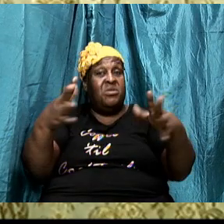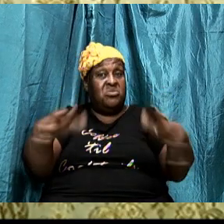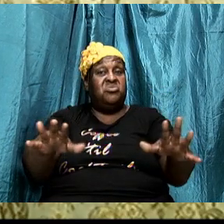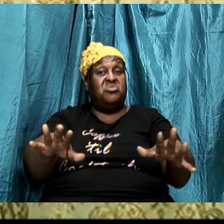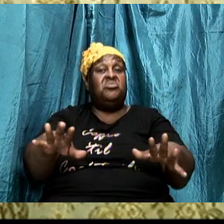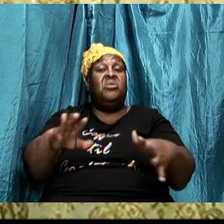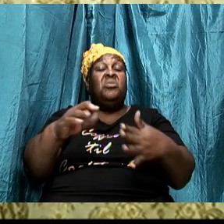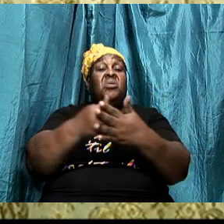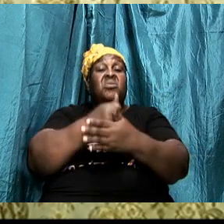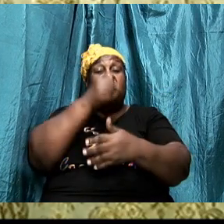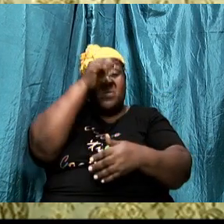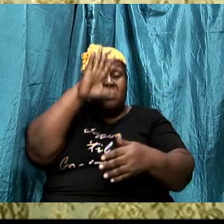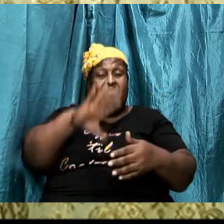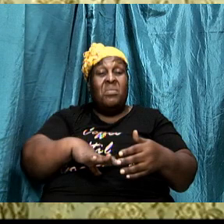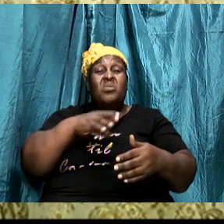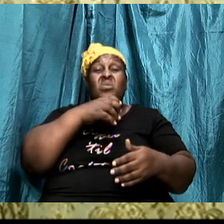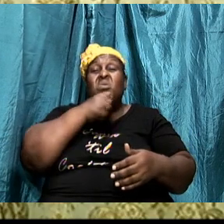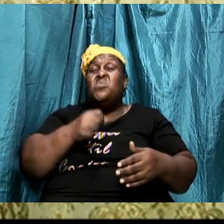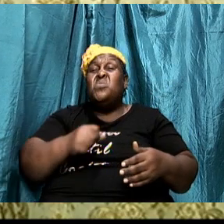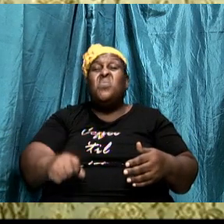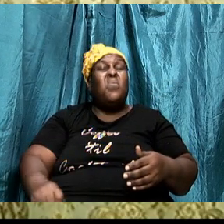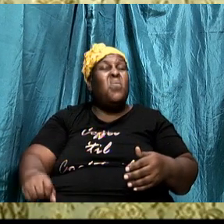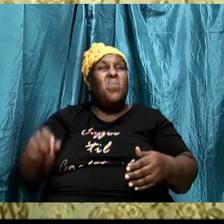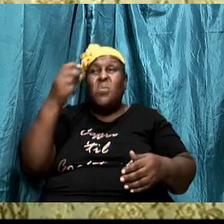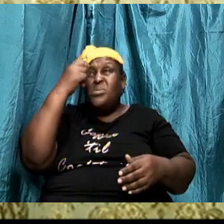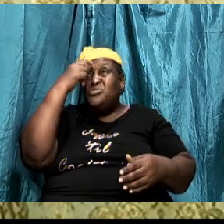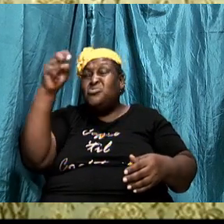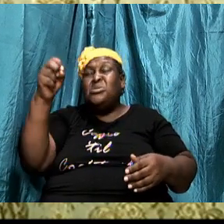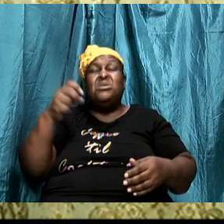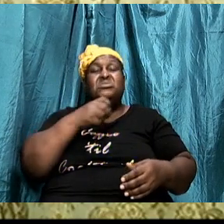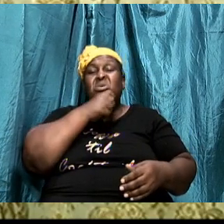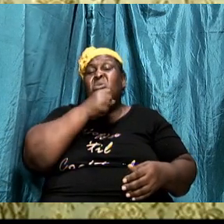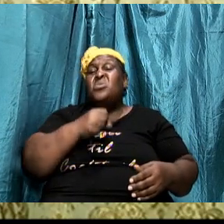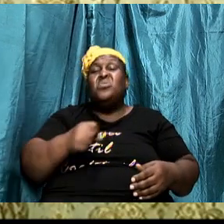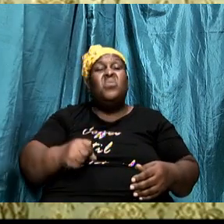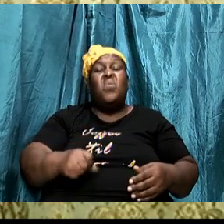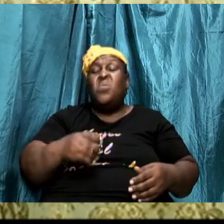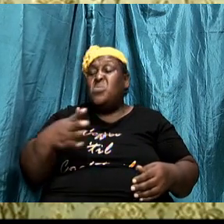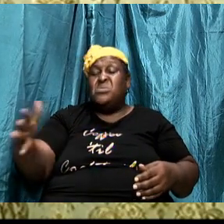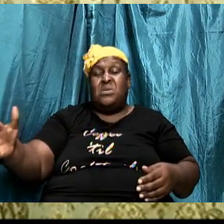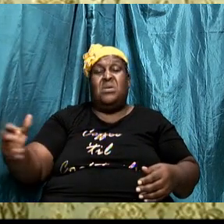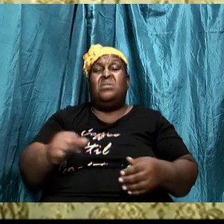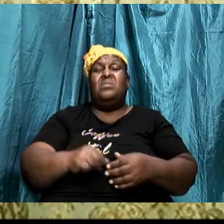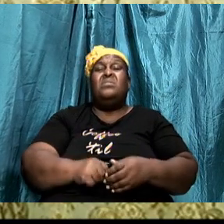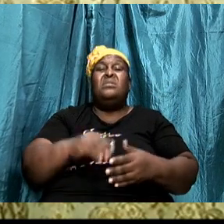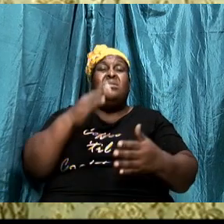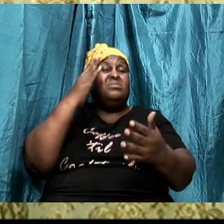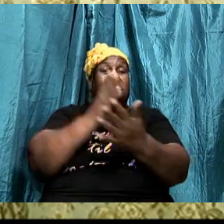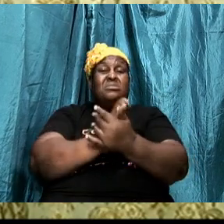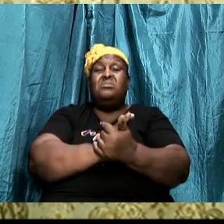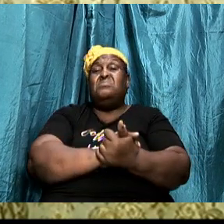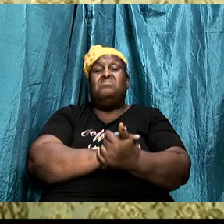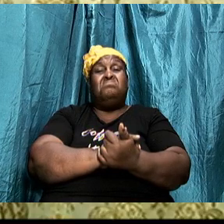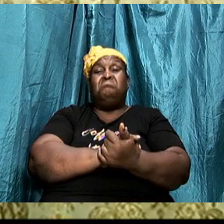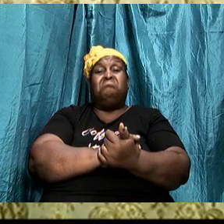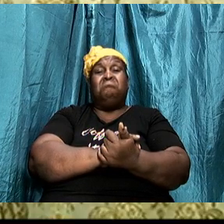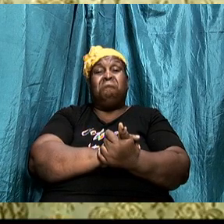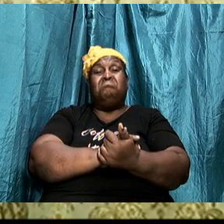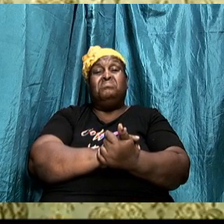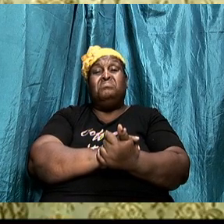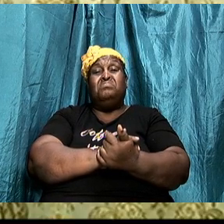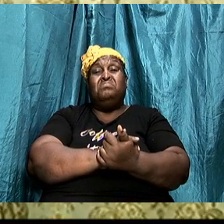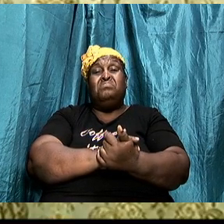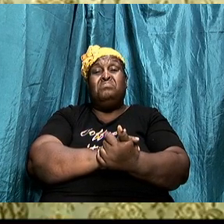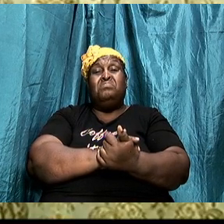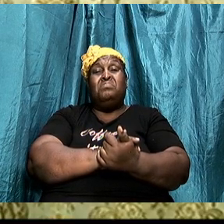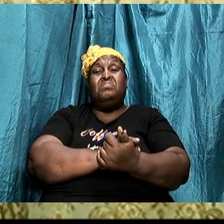old dreams the ideas the old agendas the purpose have ceased to exist and